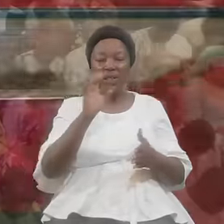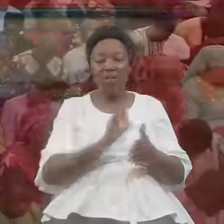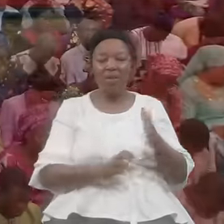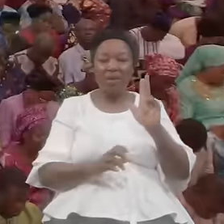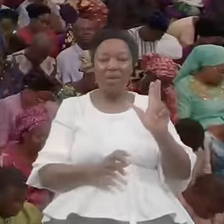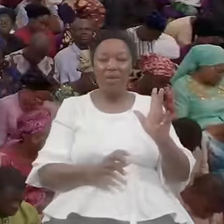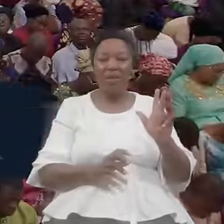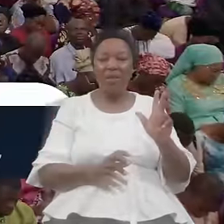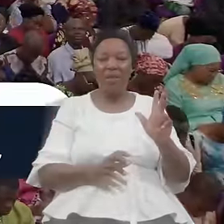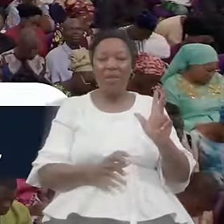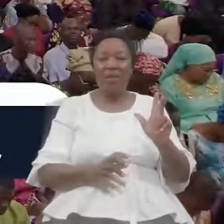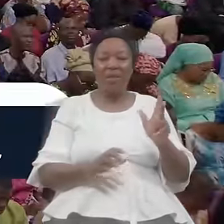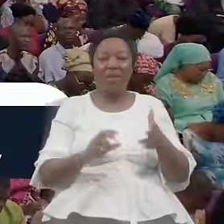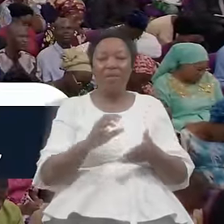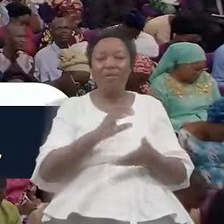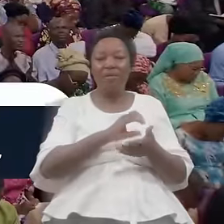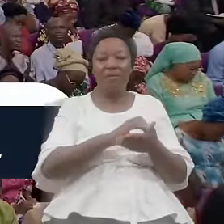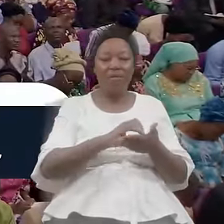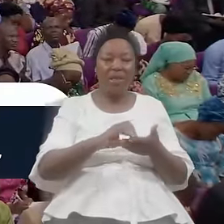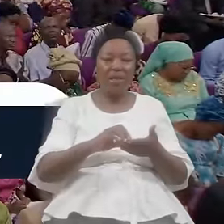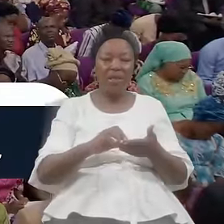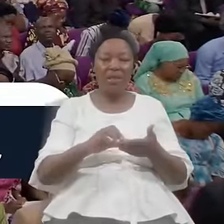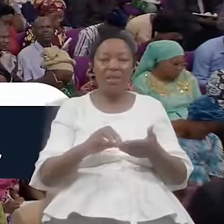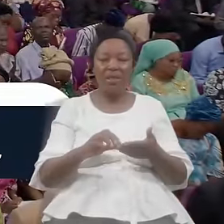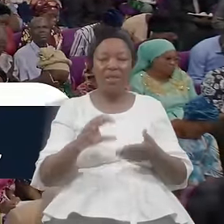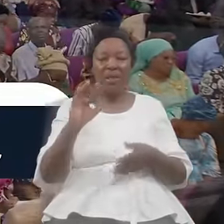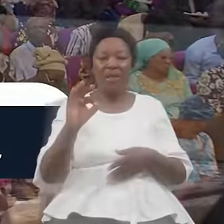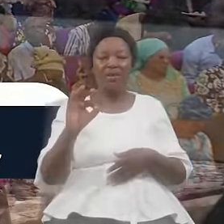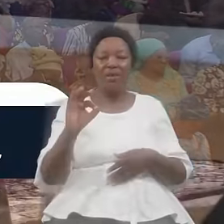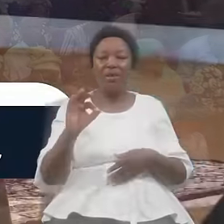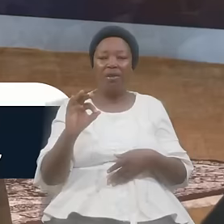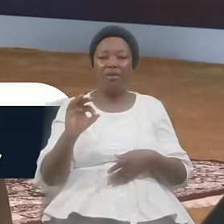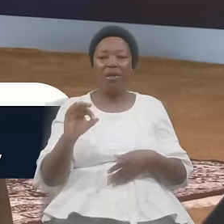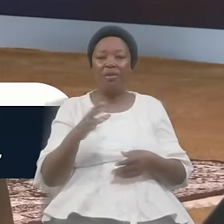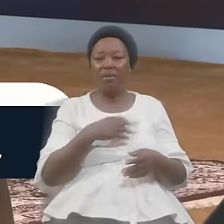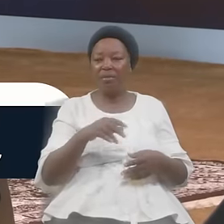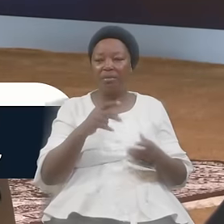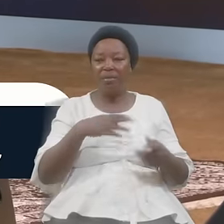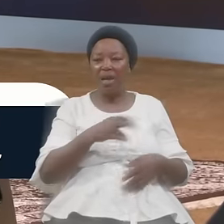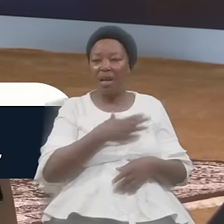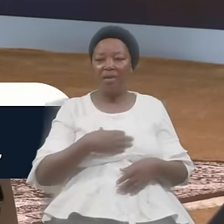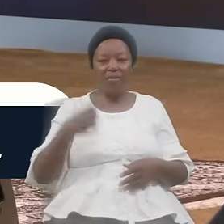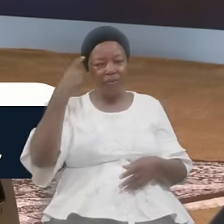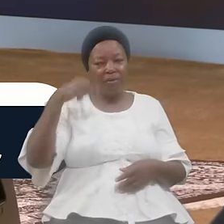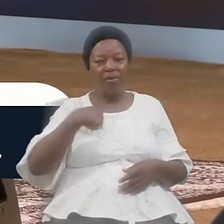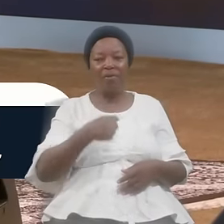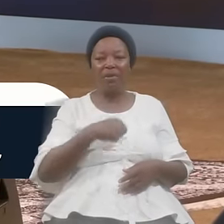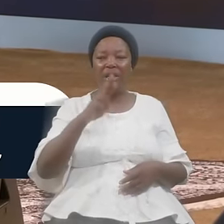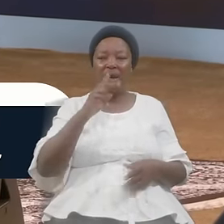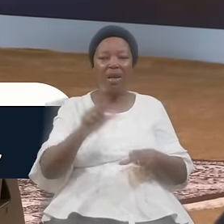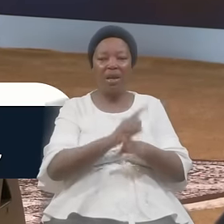I'm Reading From Verse Nine For We Are Libras